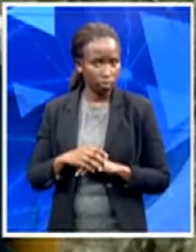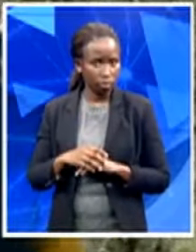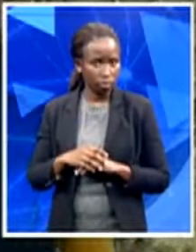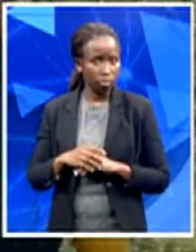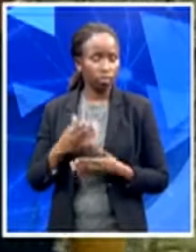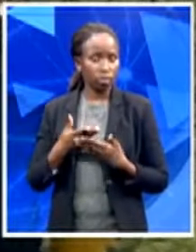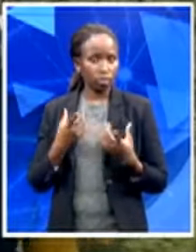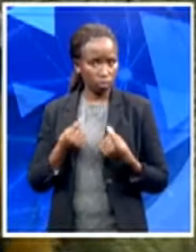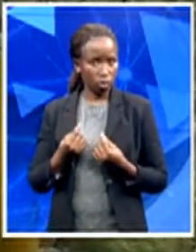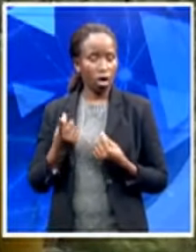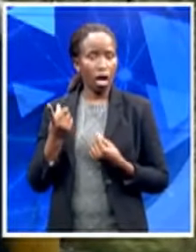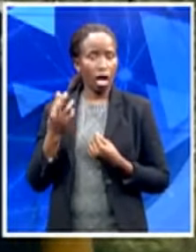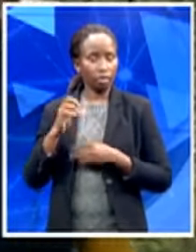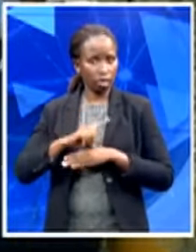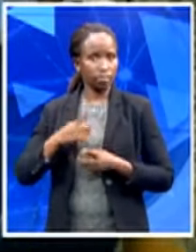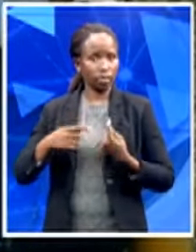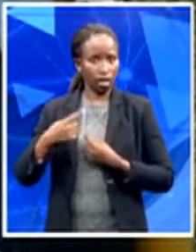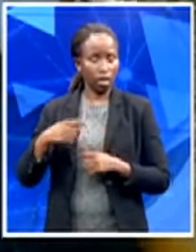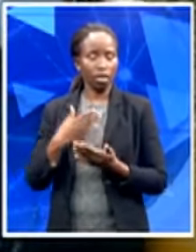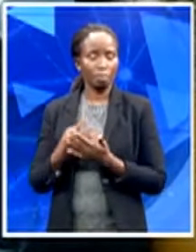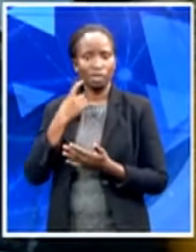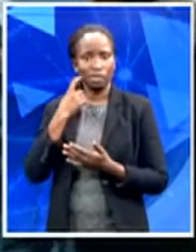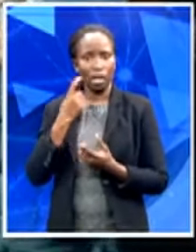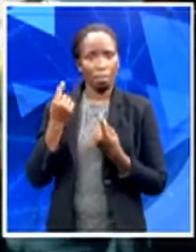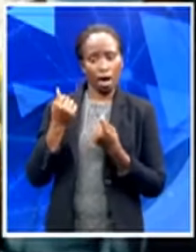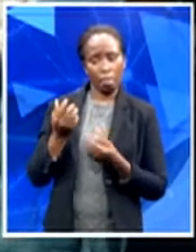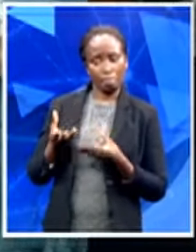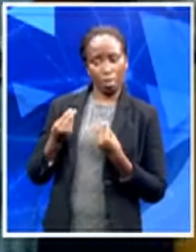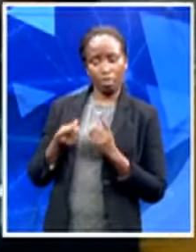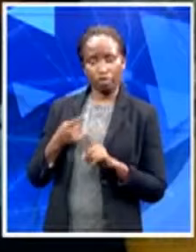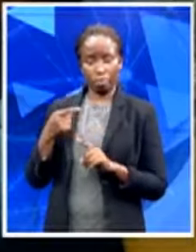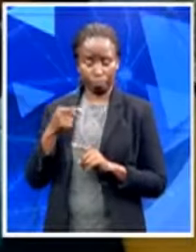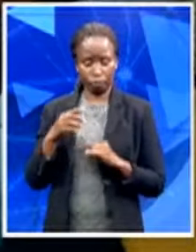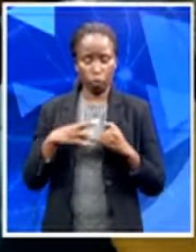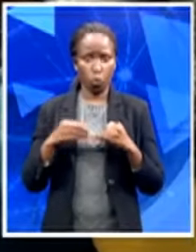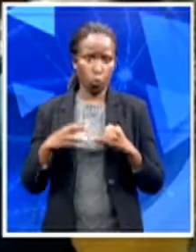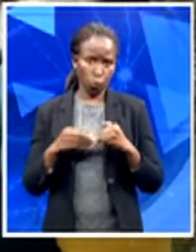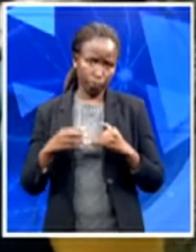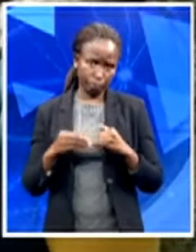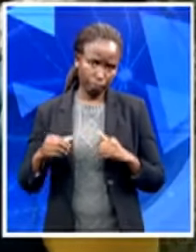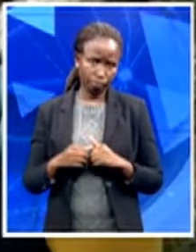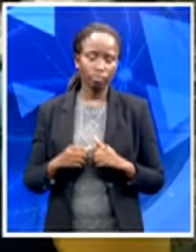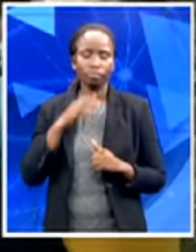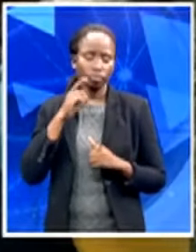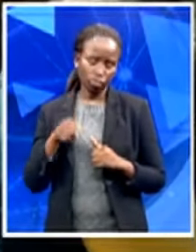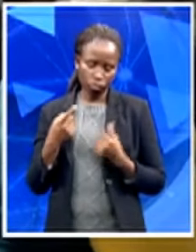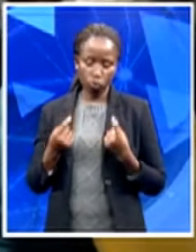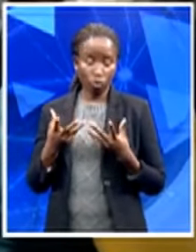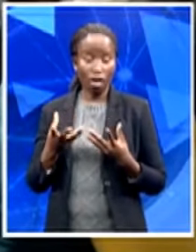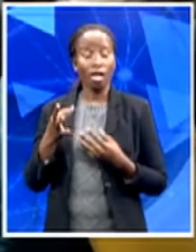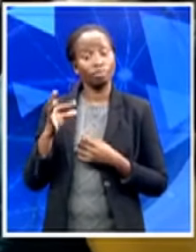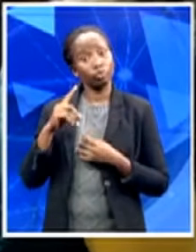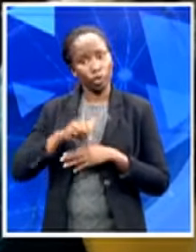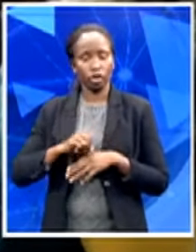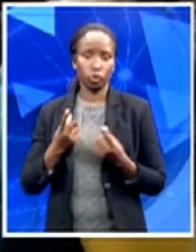myself warm. So that's actually what I have to do every day long. So with